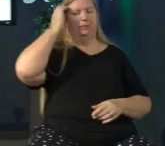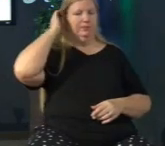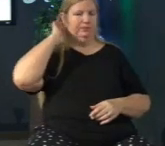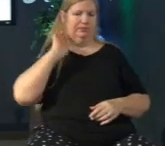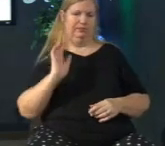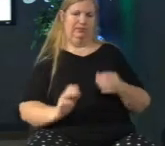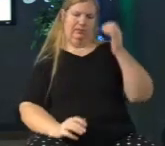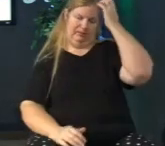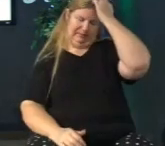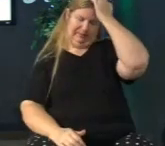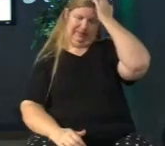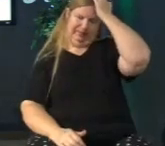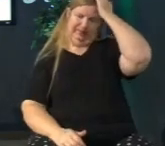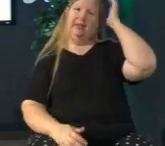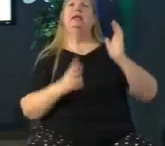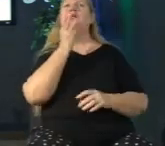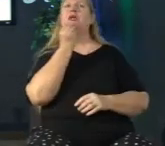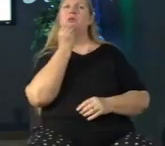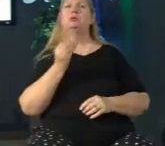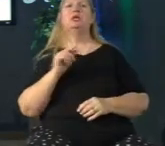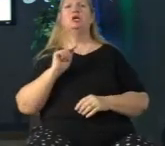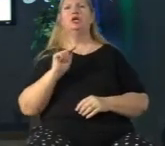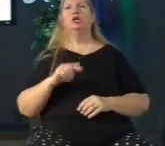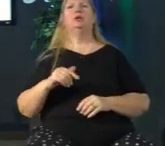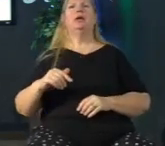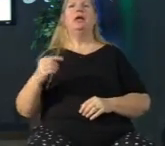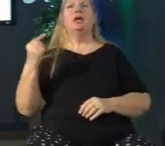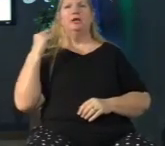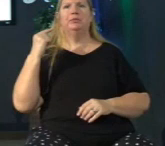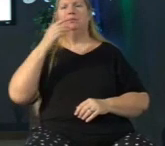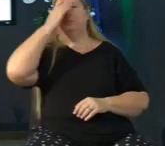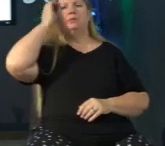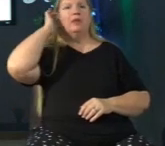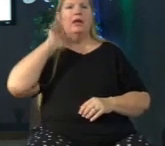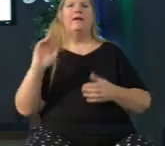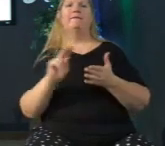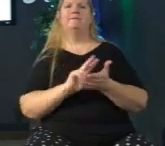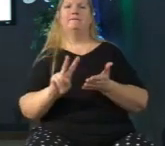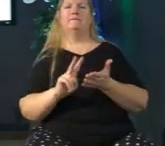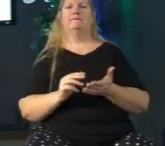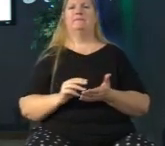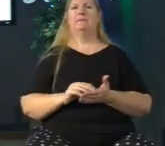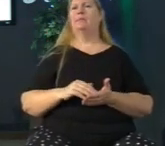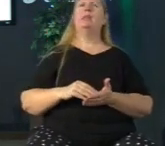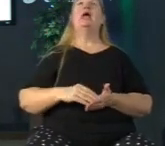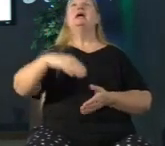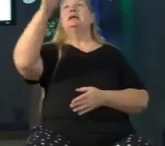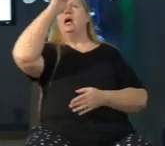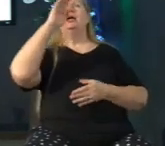now you heard in Hebrews chapter 12 verse 4 to 11 when I read at the beginning that God disciplines us